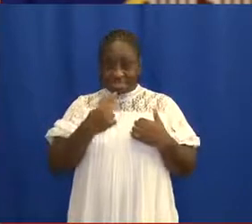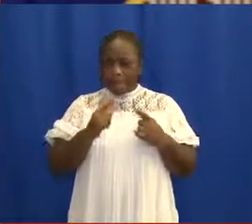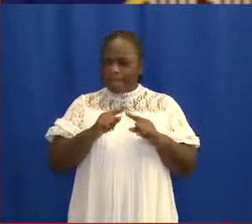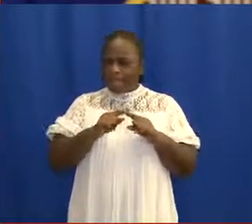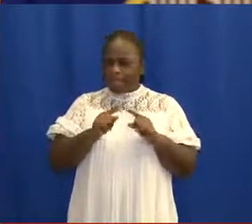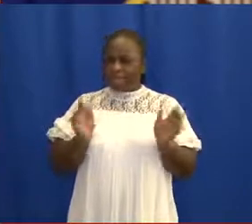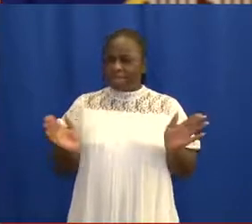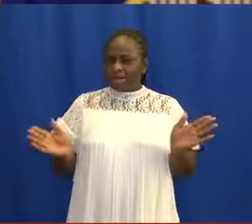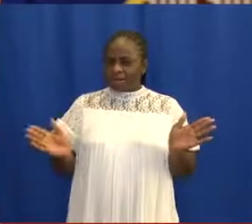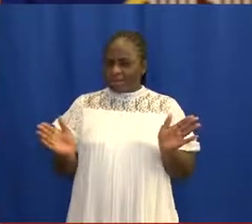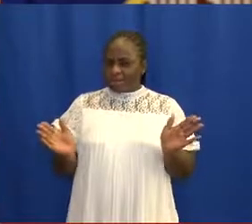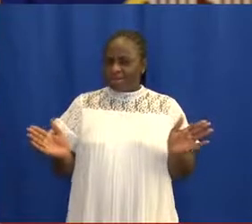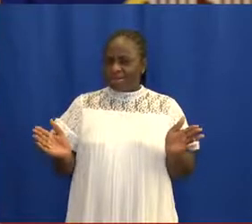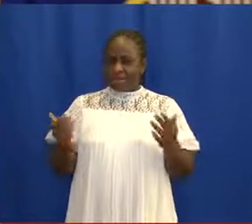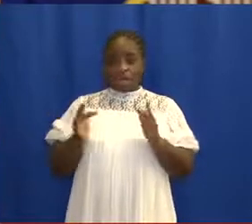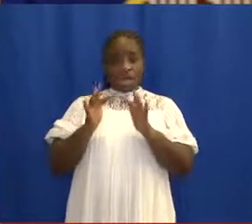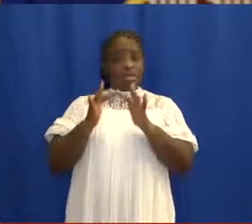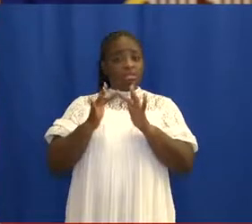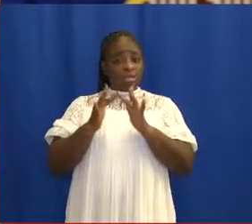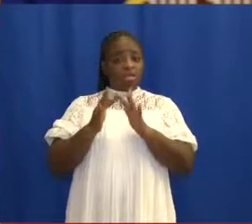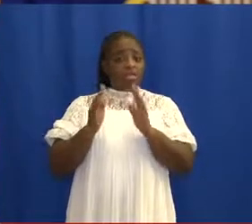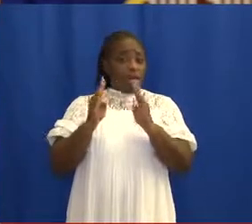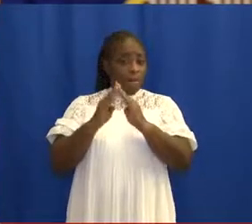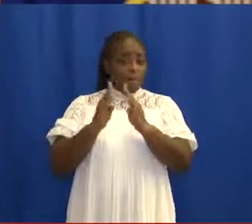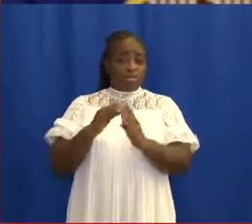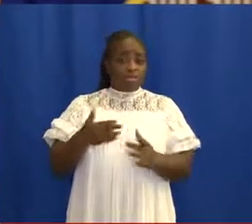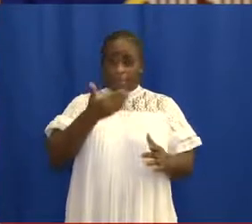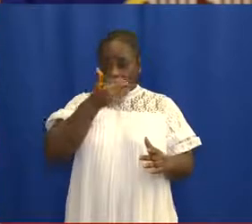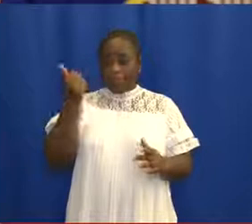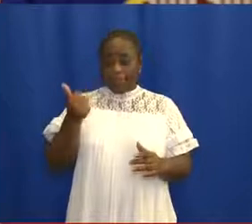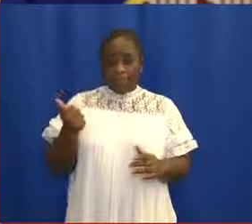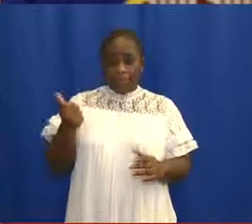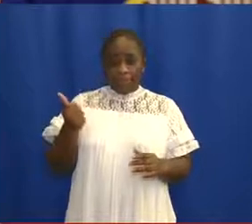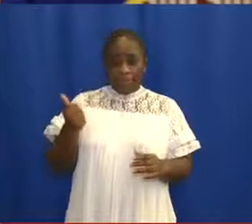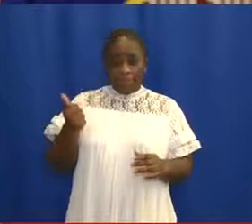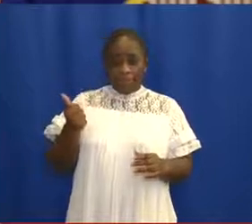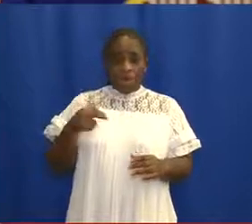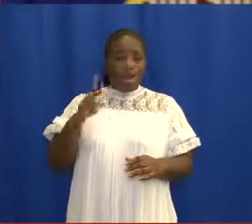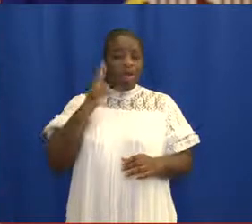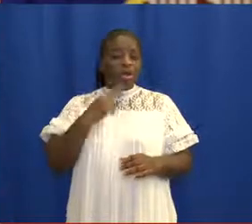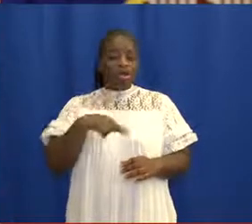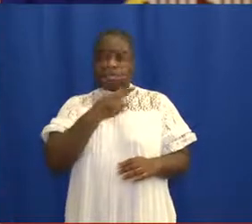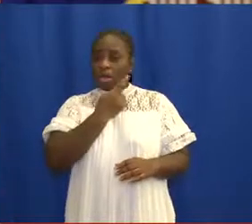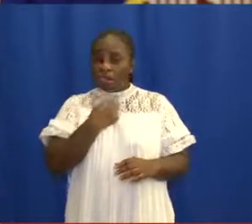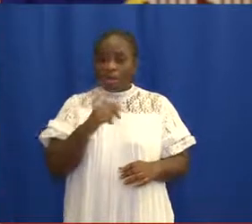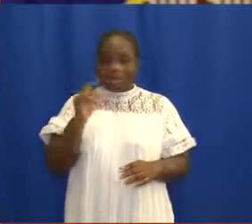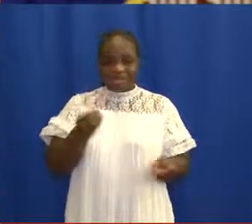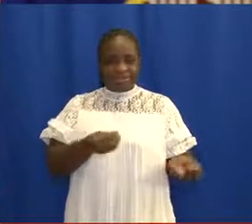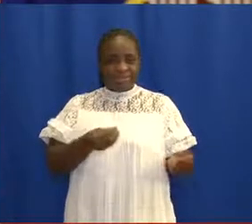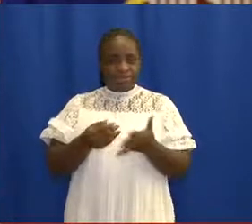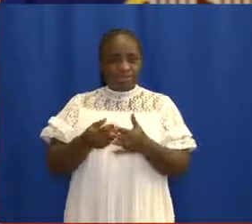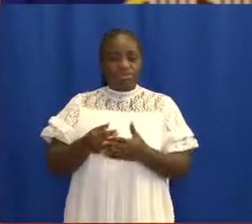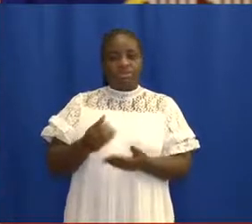encourage the use of virtual platforms for such engagements. Restaurants should provide takeaway